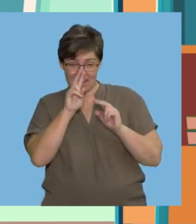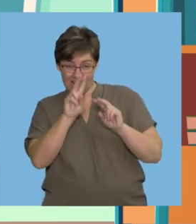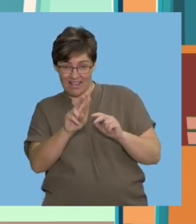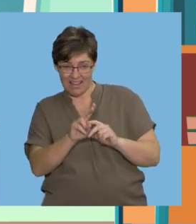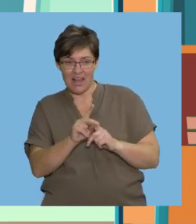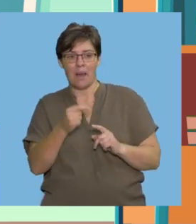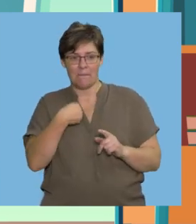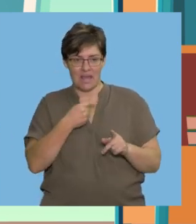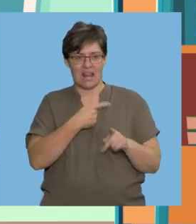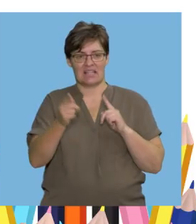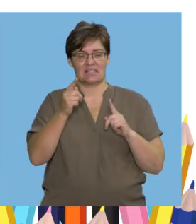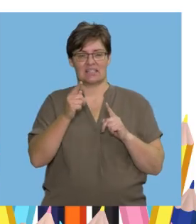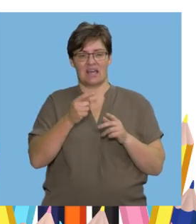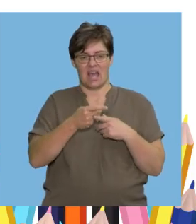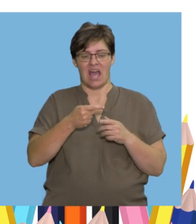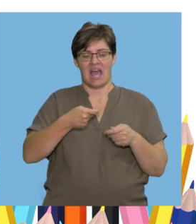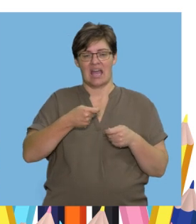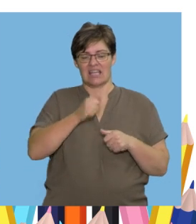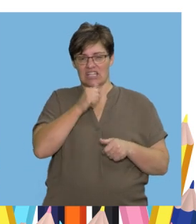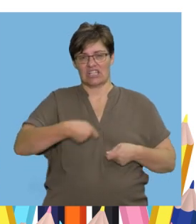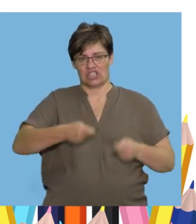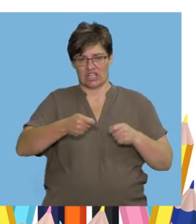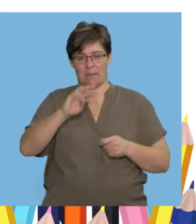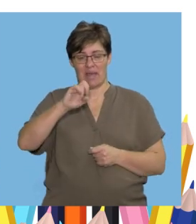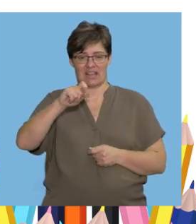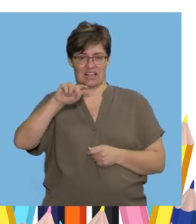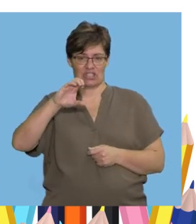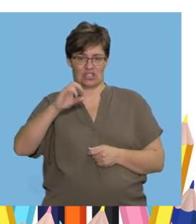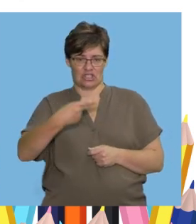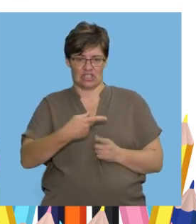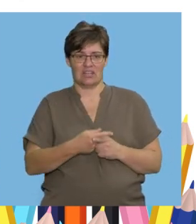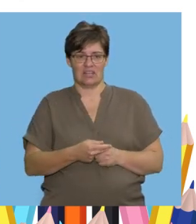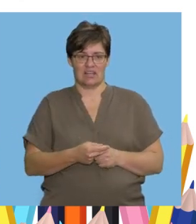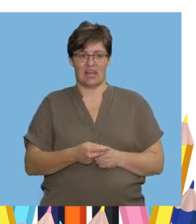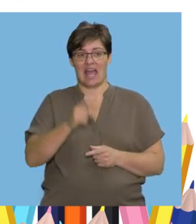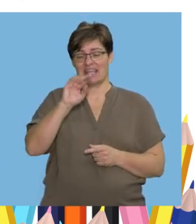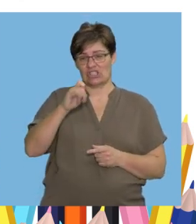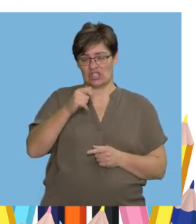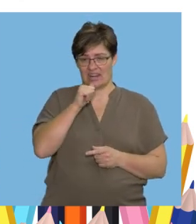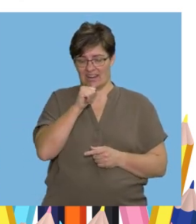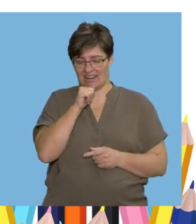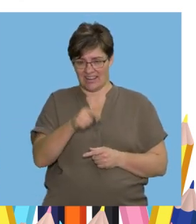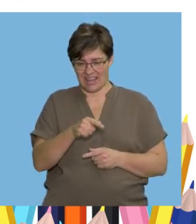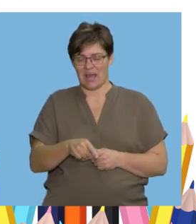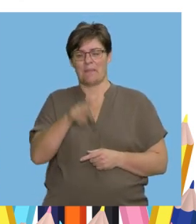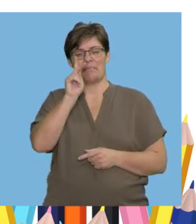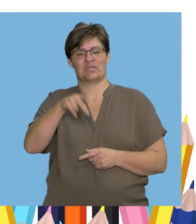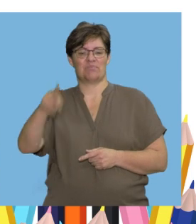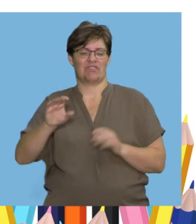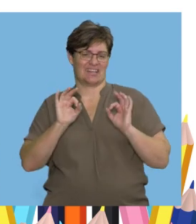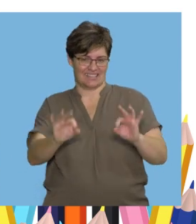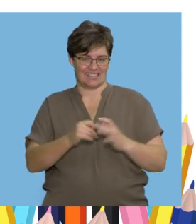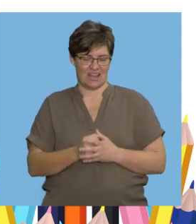Listen carefully I lit a match in the kitchen Match Kitchen It's pitch perfect